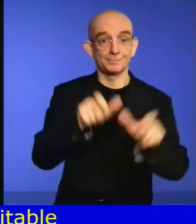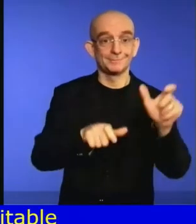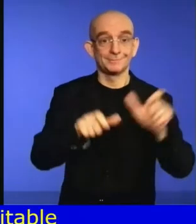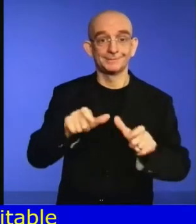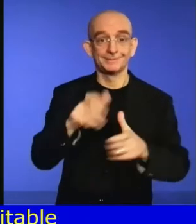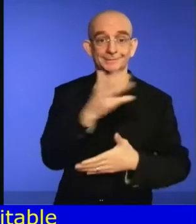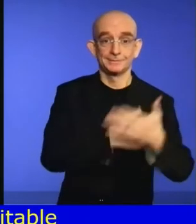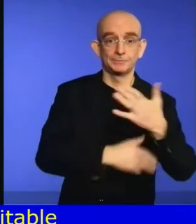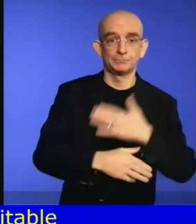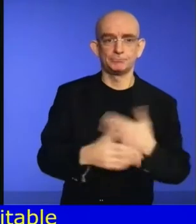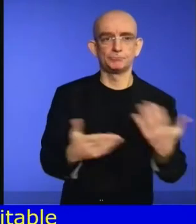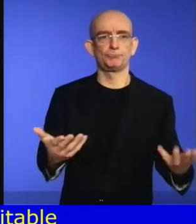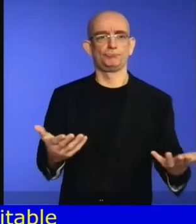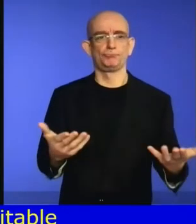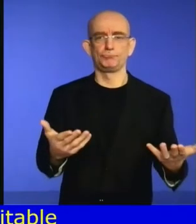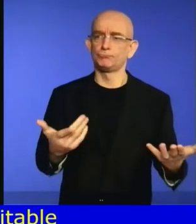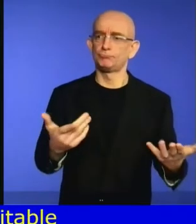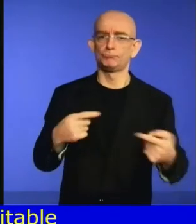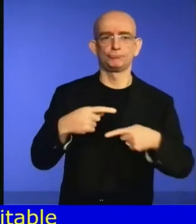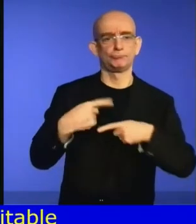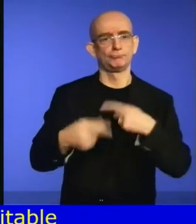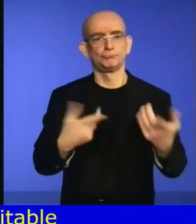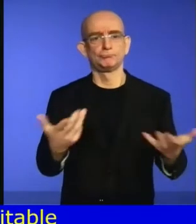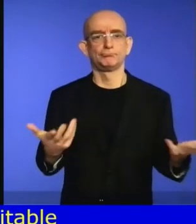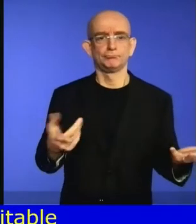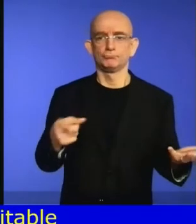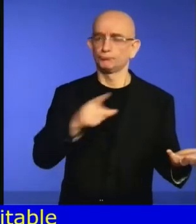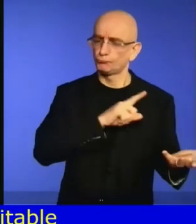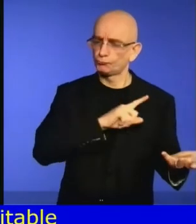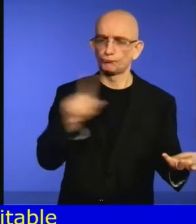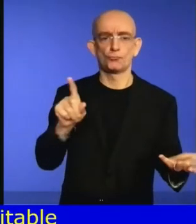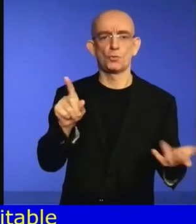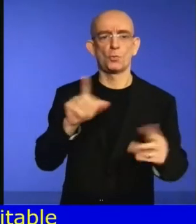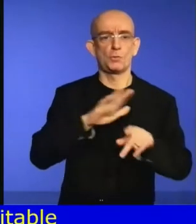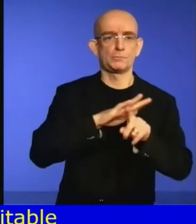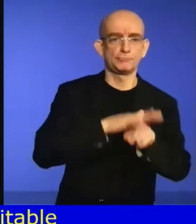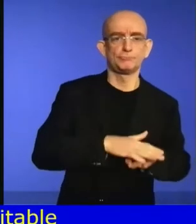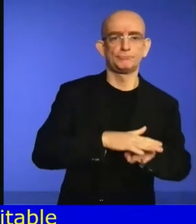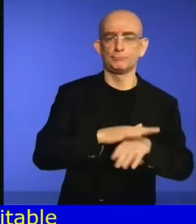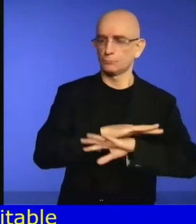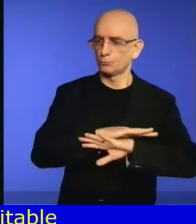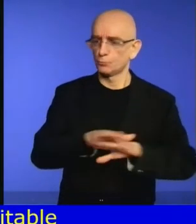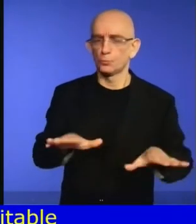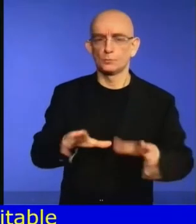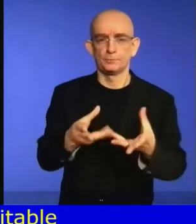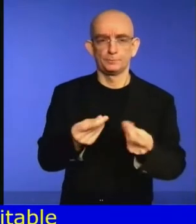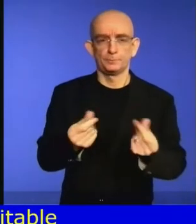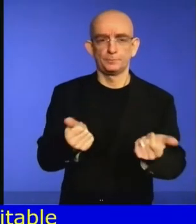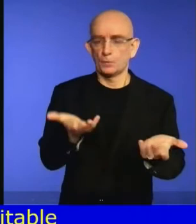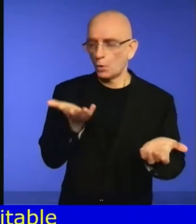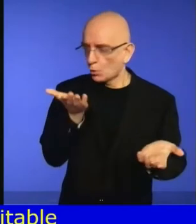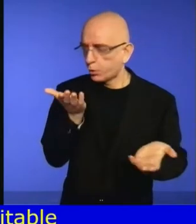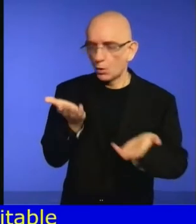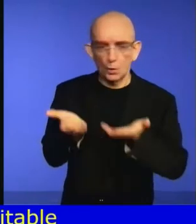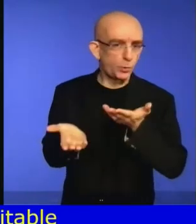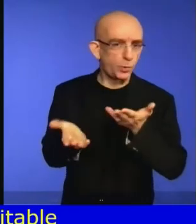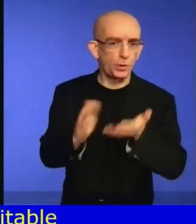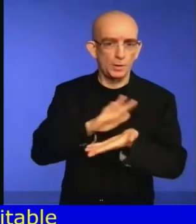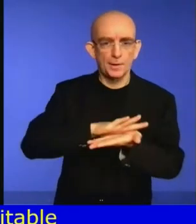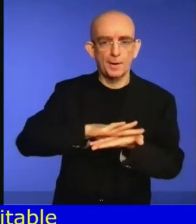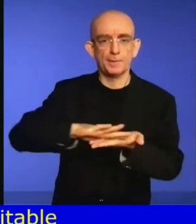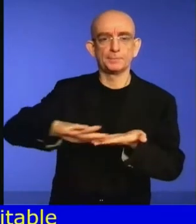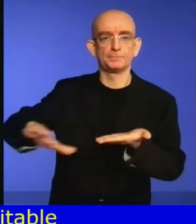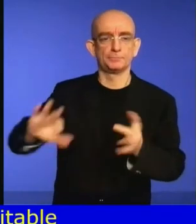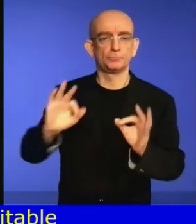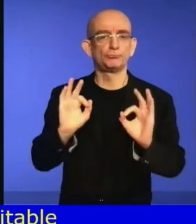with judicial systems, if necessary. This is the idea. And these